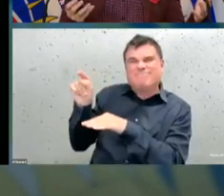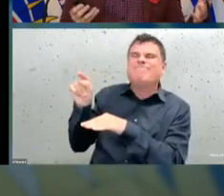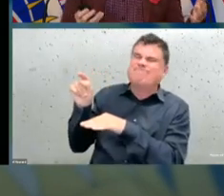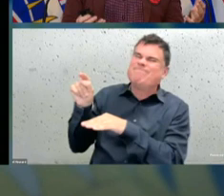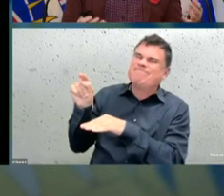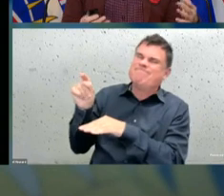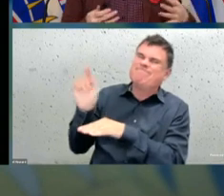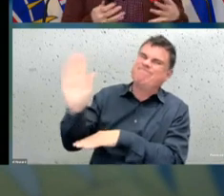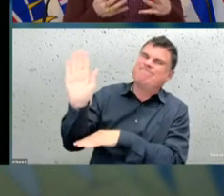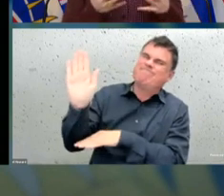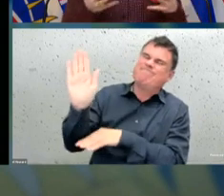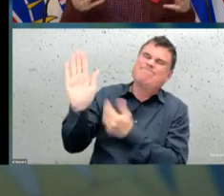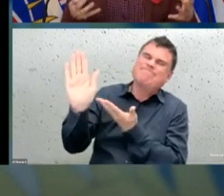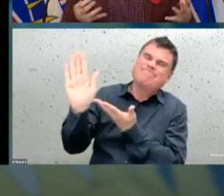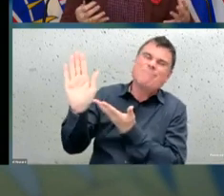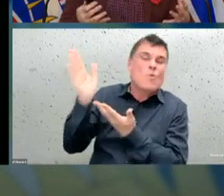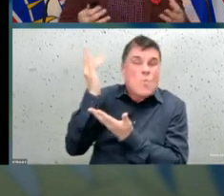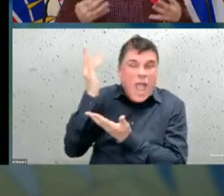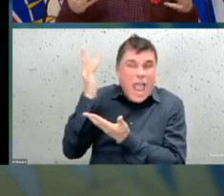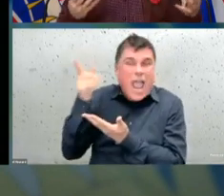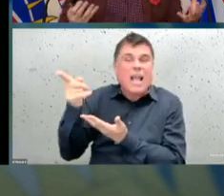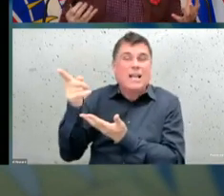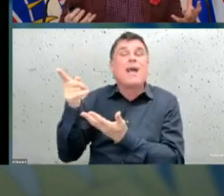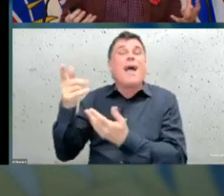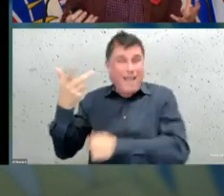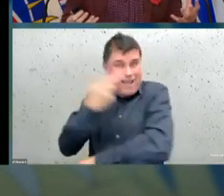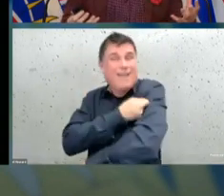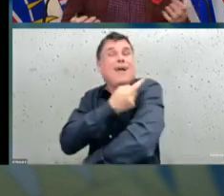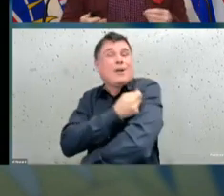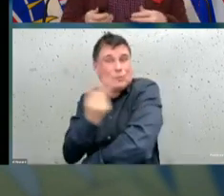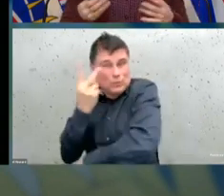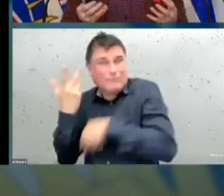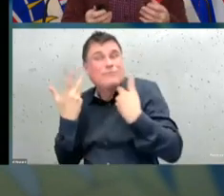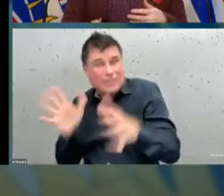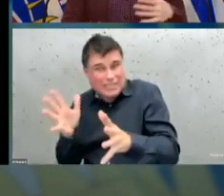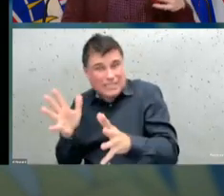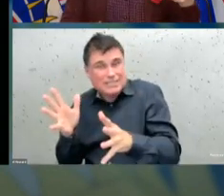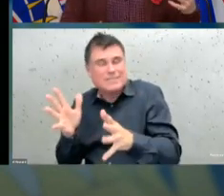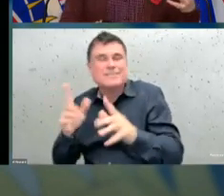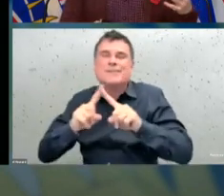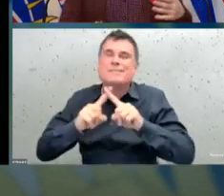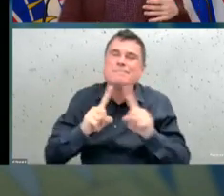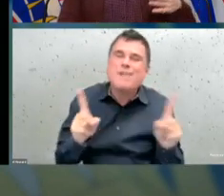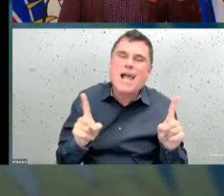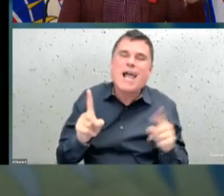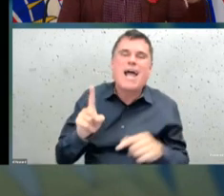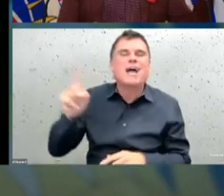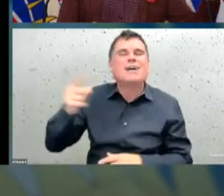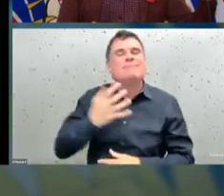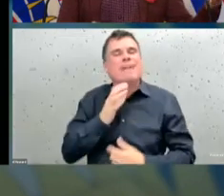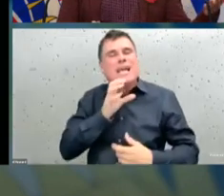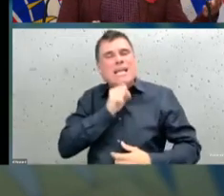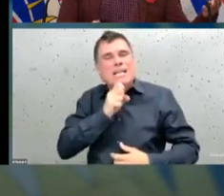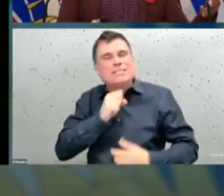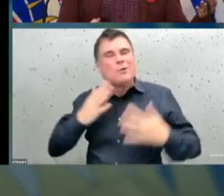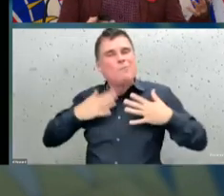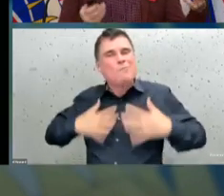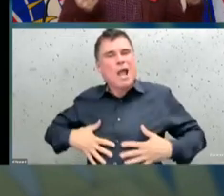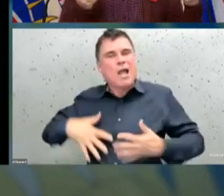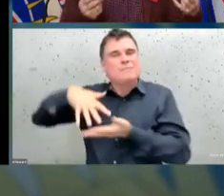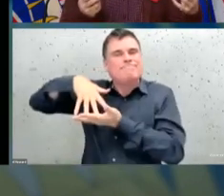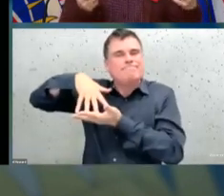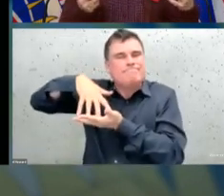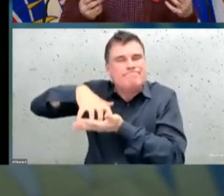And we know that happens because our immune systems aren't as strong as we're older, as we get older. And because they were at the highest